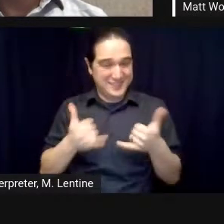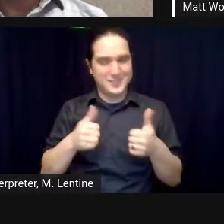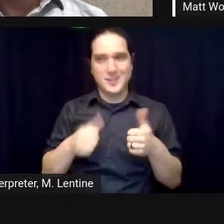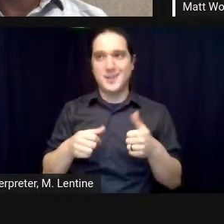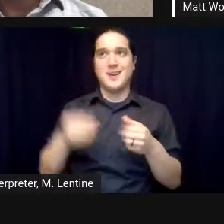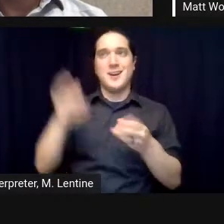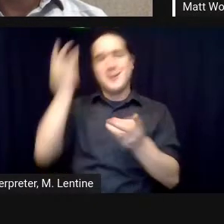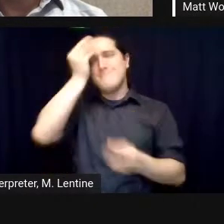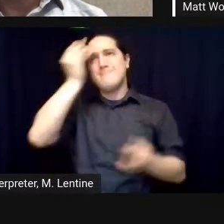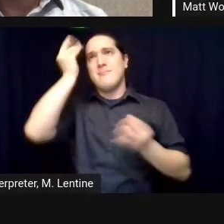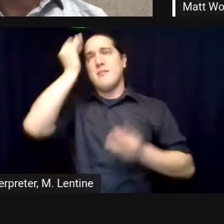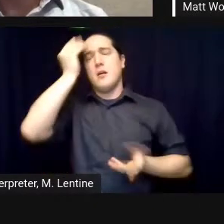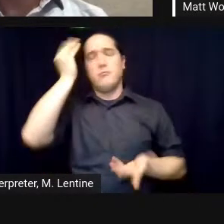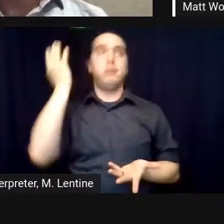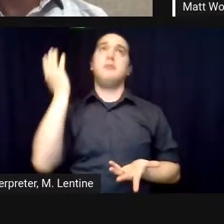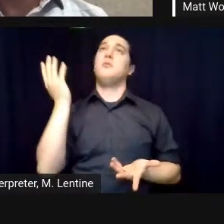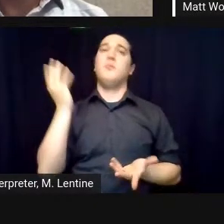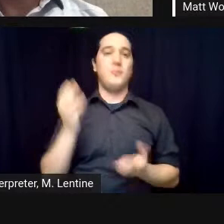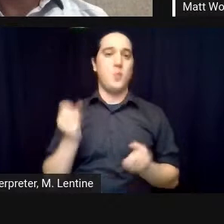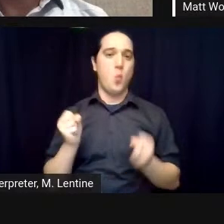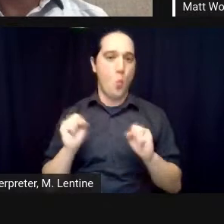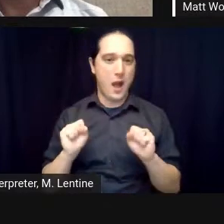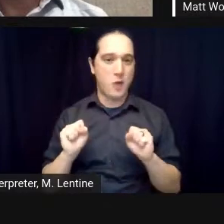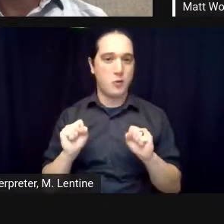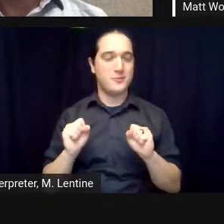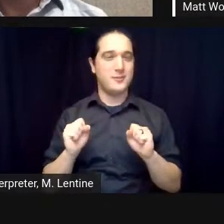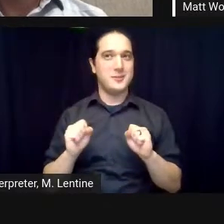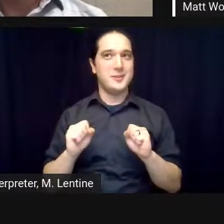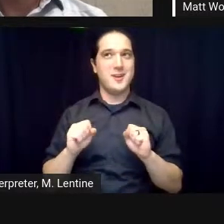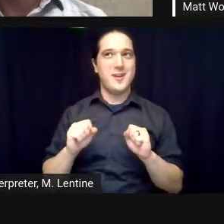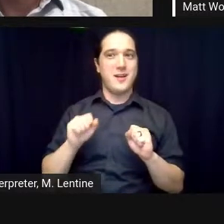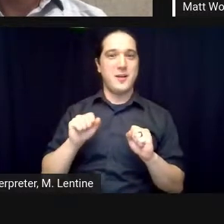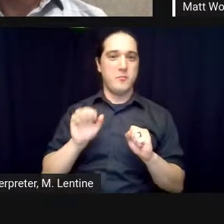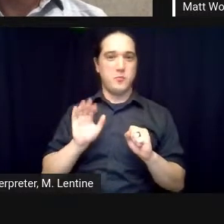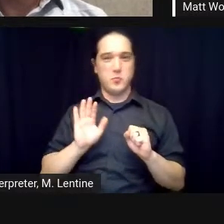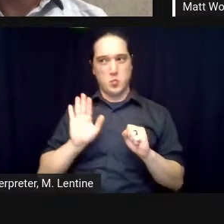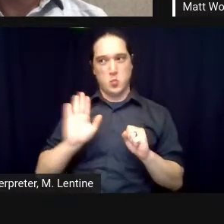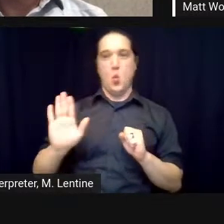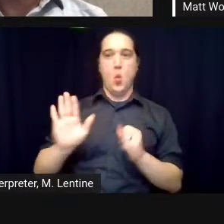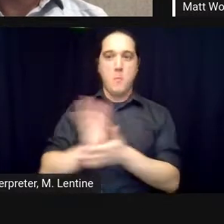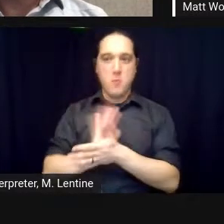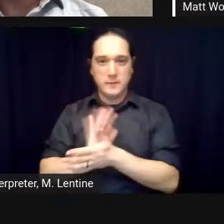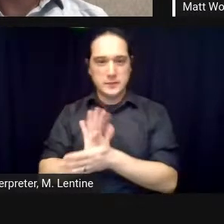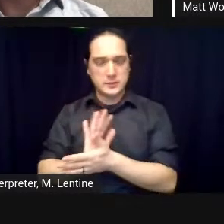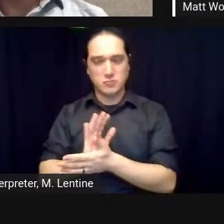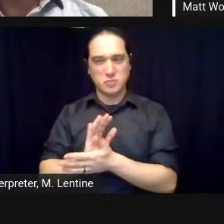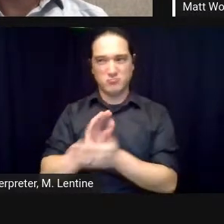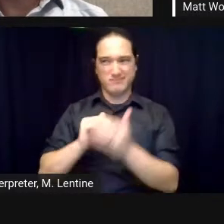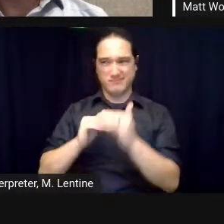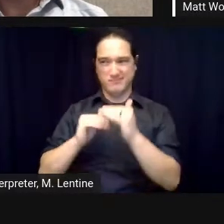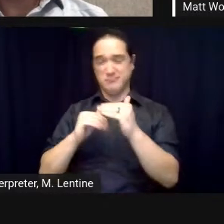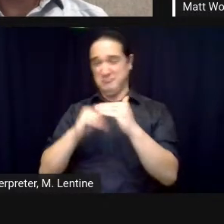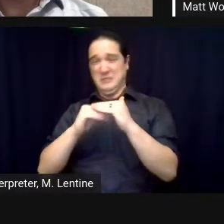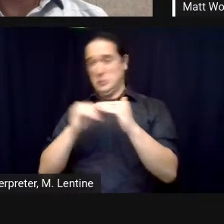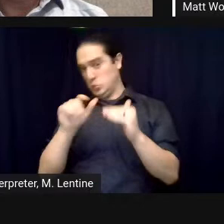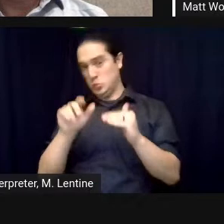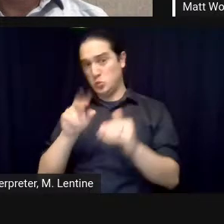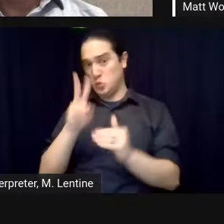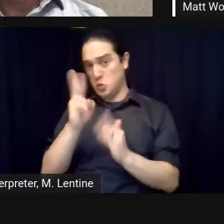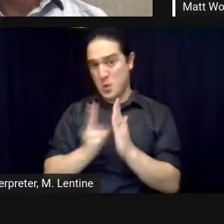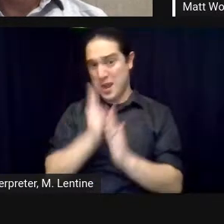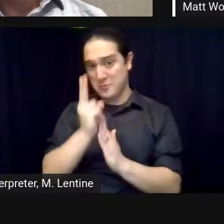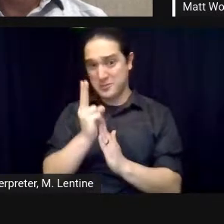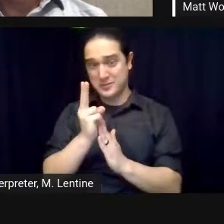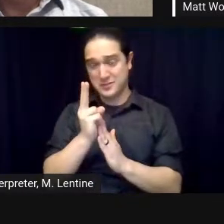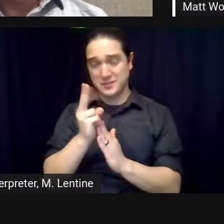hours that's only briefly touched on is it was an amazing transformation for me and the seven other people because